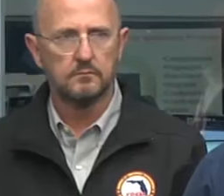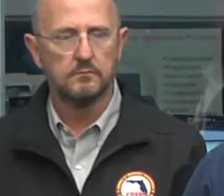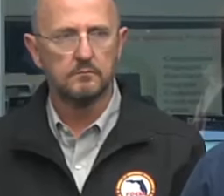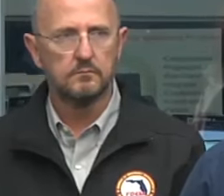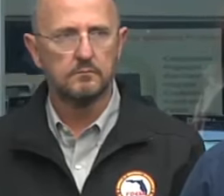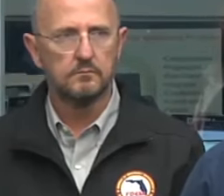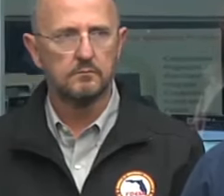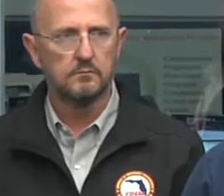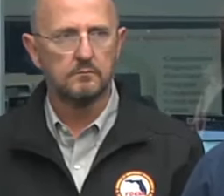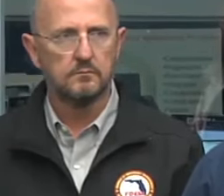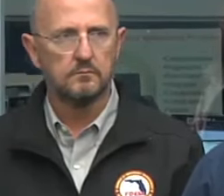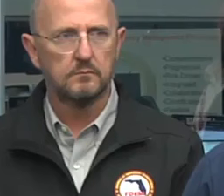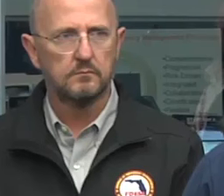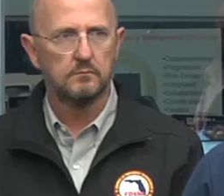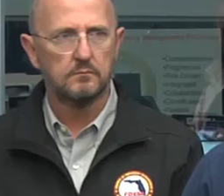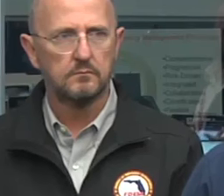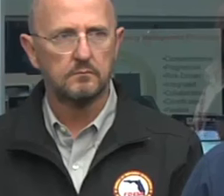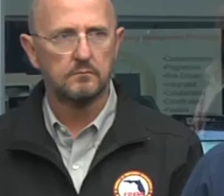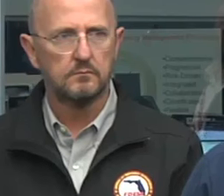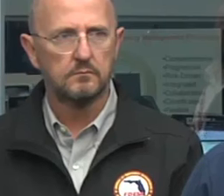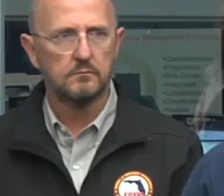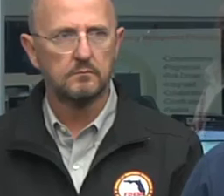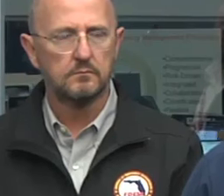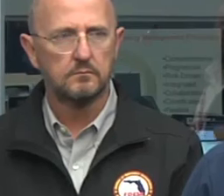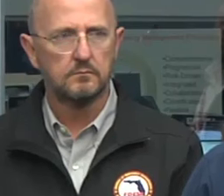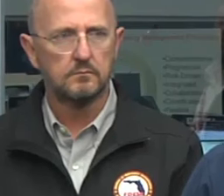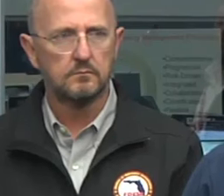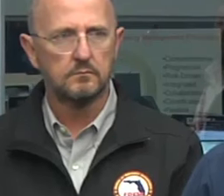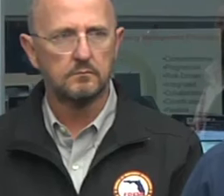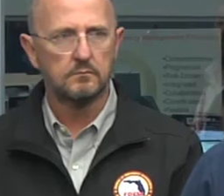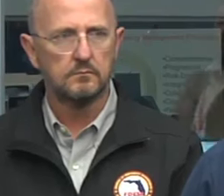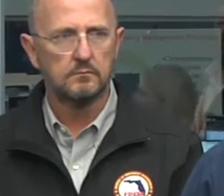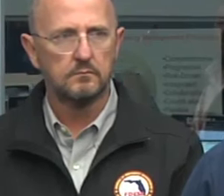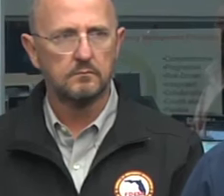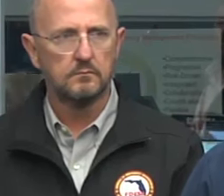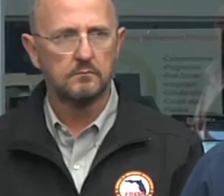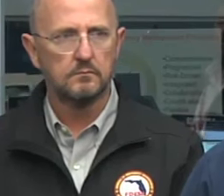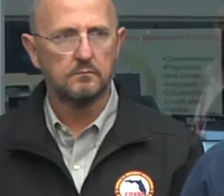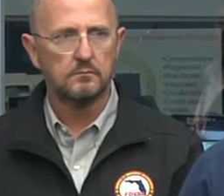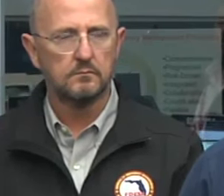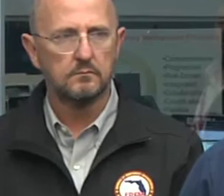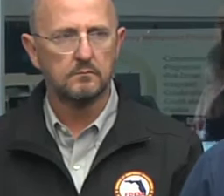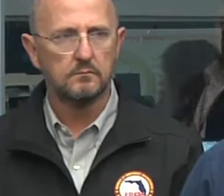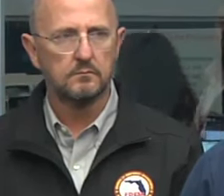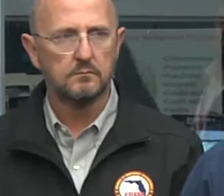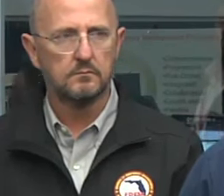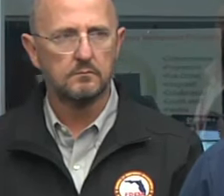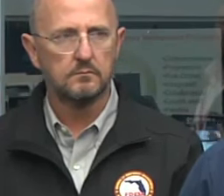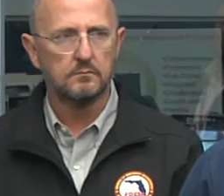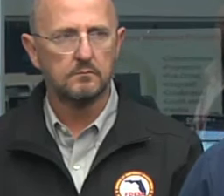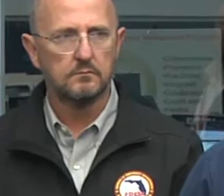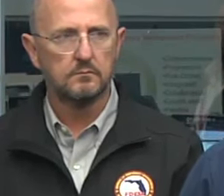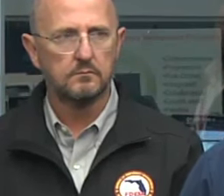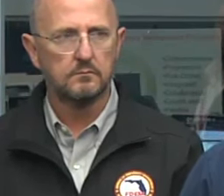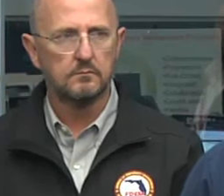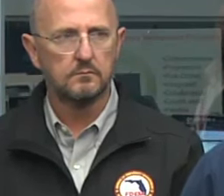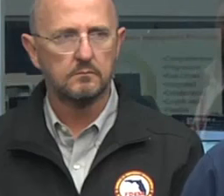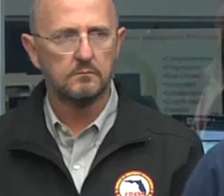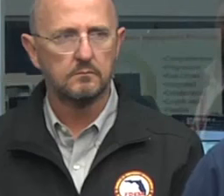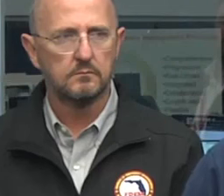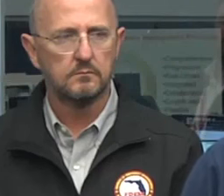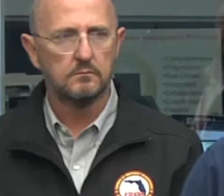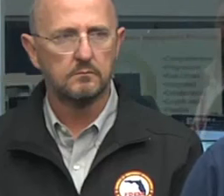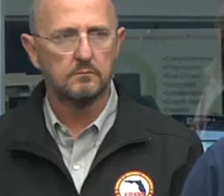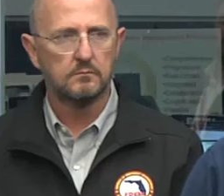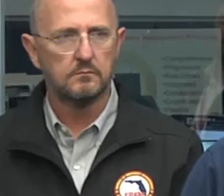of Florida. But it is going to, the eye of the storm is going to hit the state of Florida tomorrow. So execute your